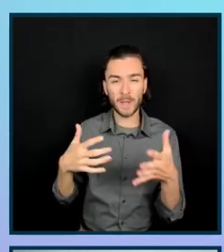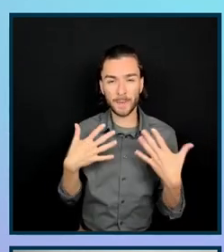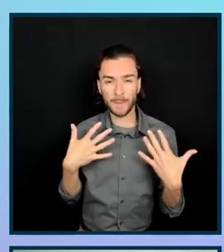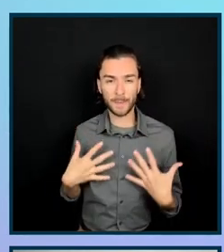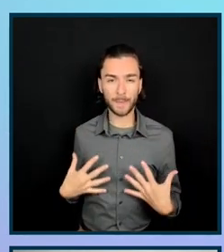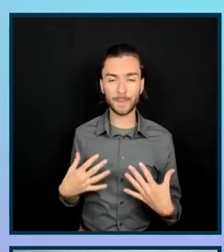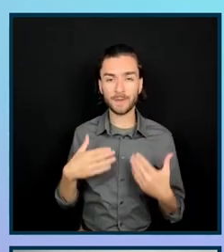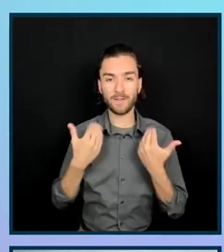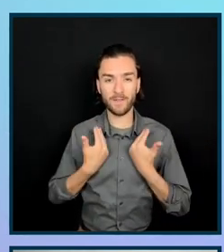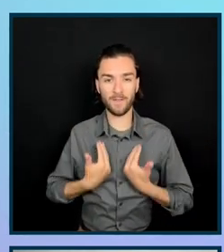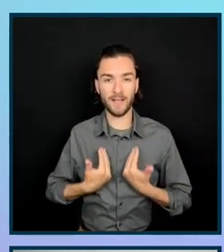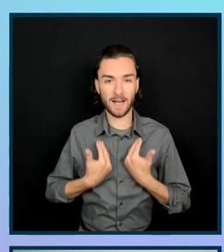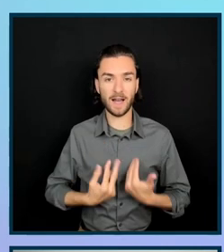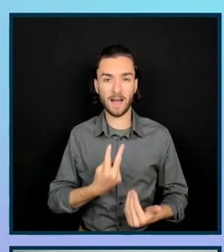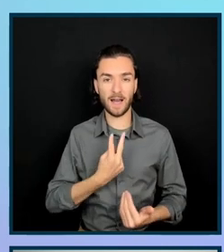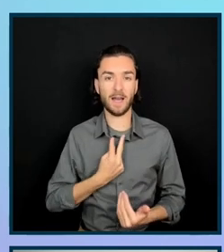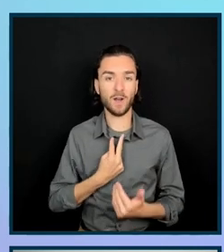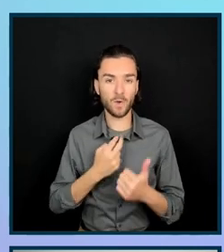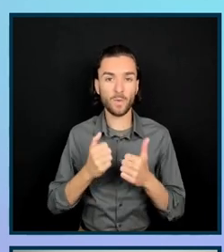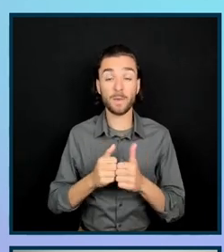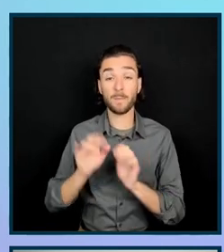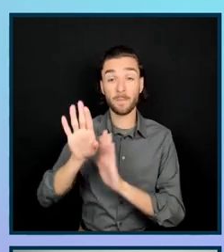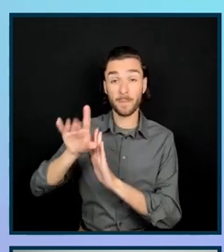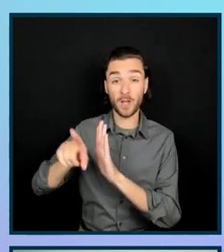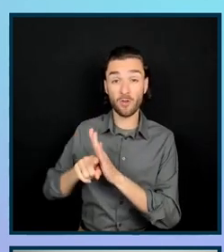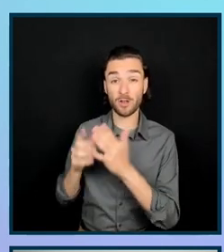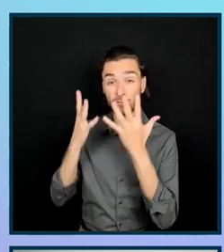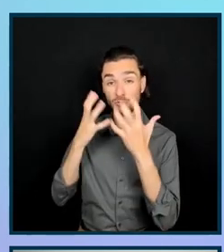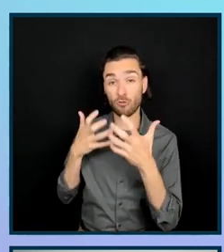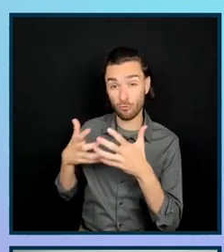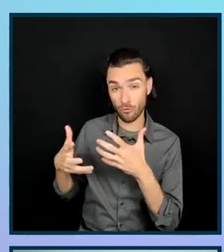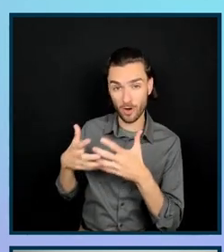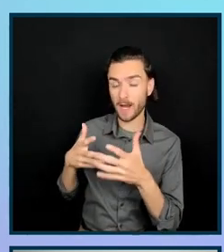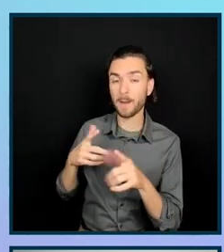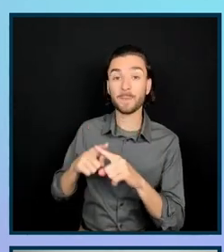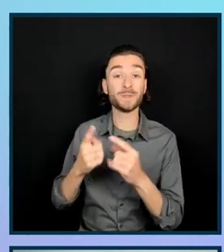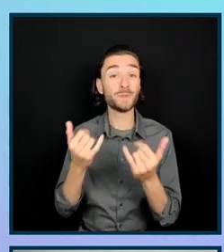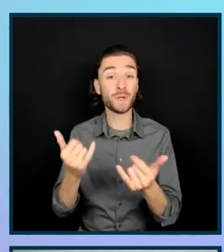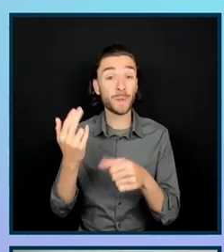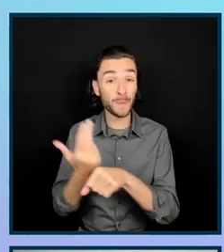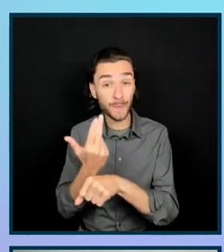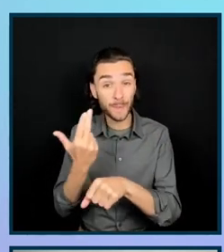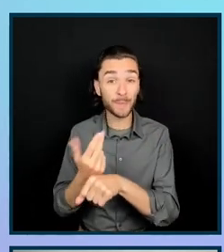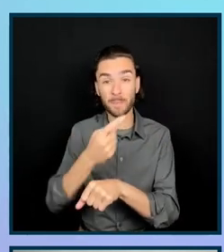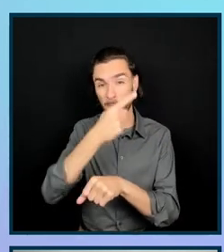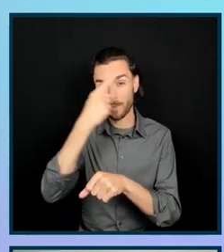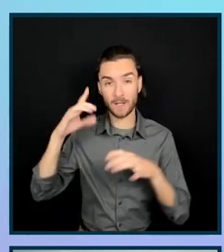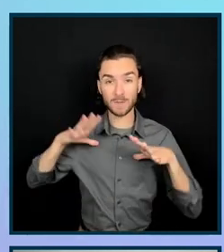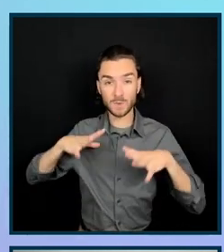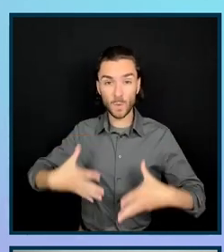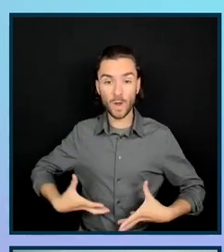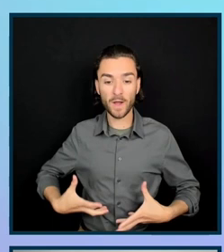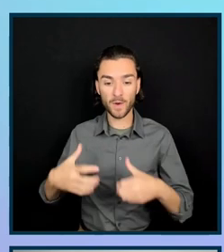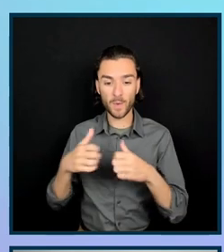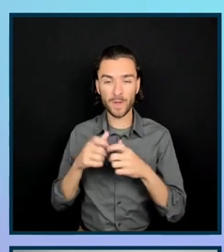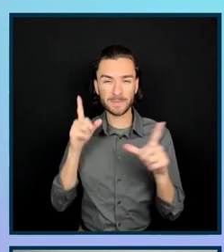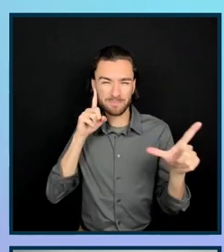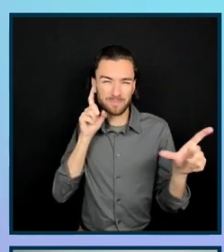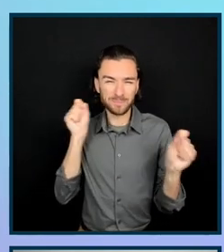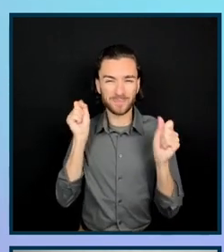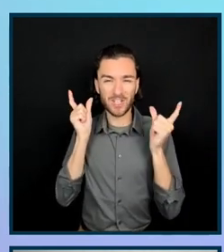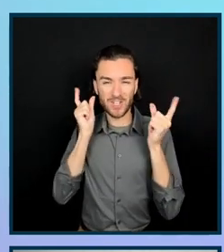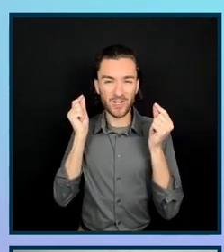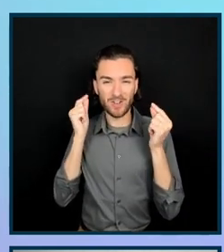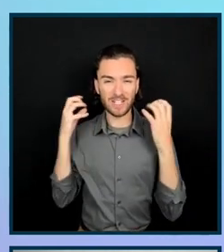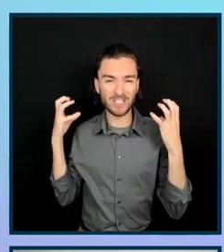-neck top against a dark grey background. But today, I'm wearing a black sweater and some colorful patterned earrings. And I